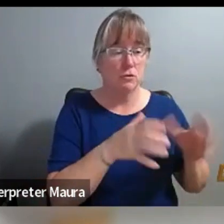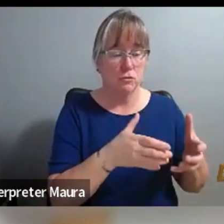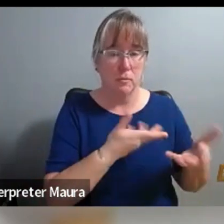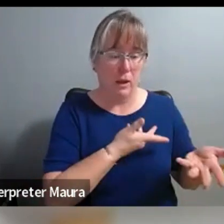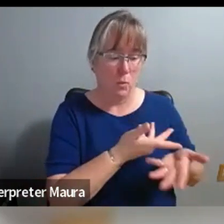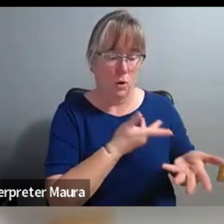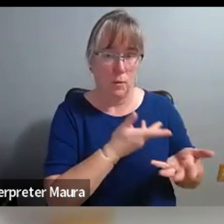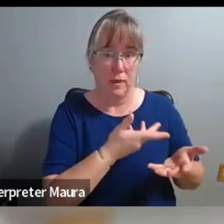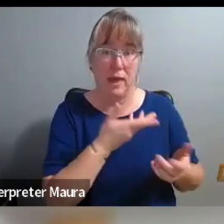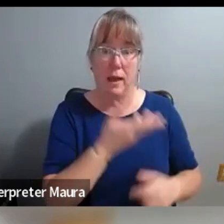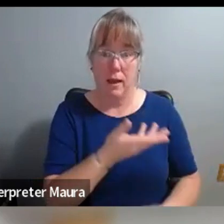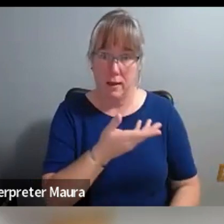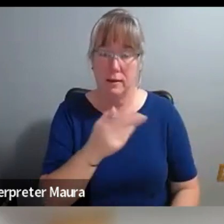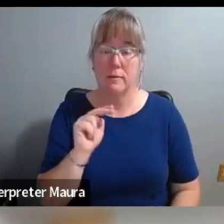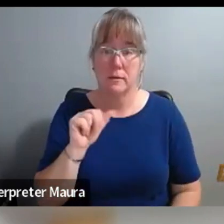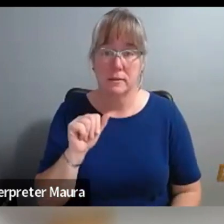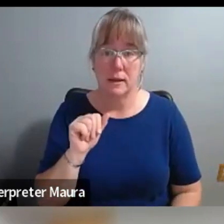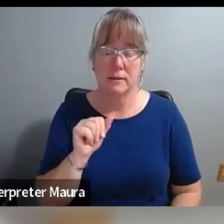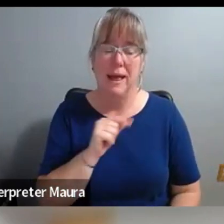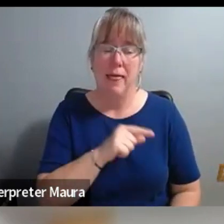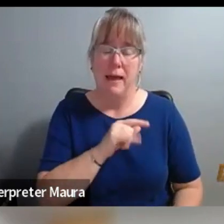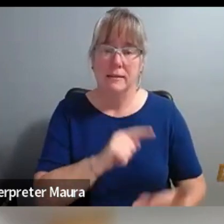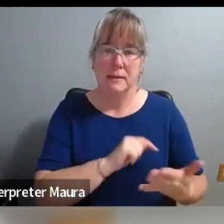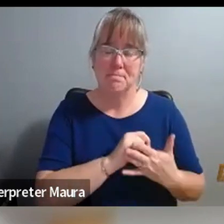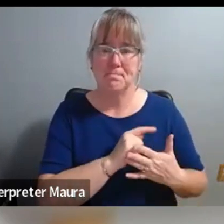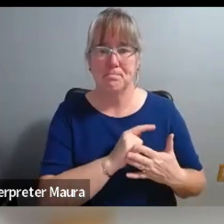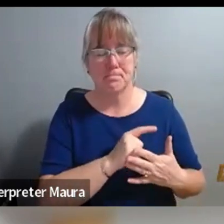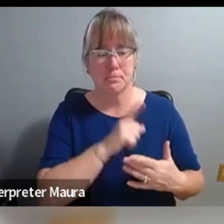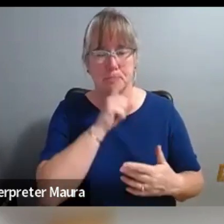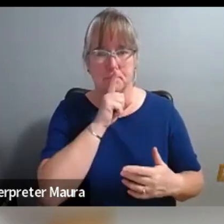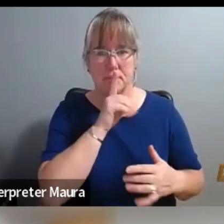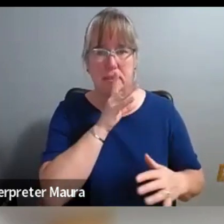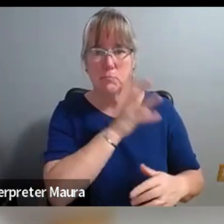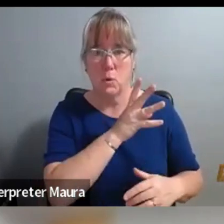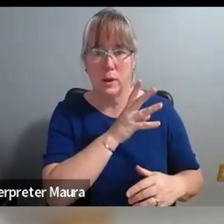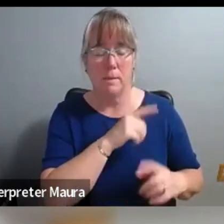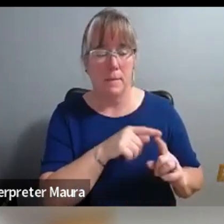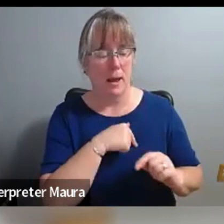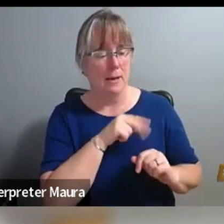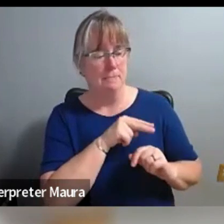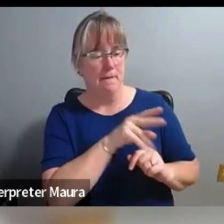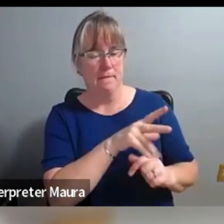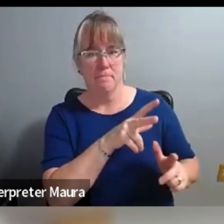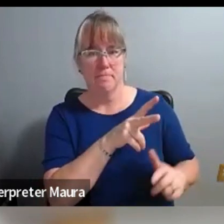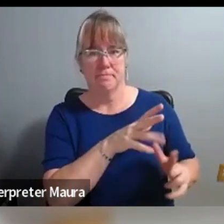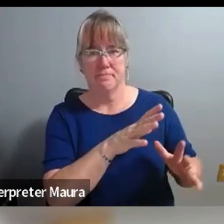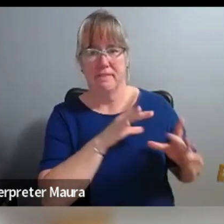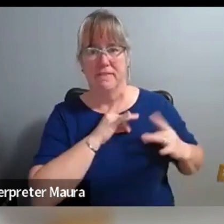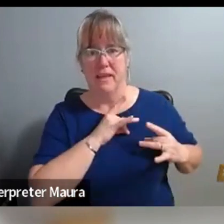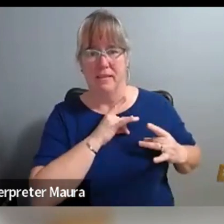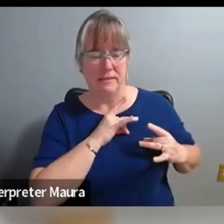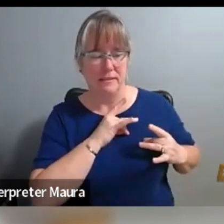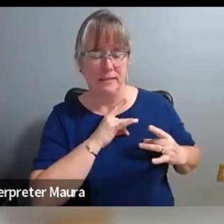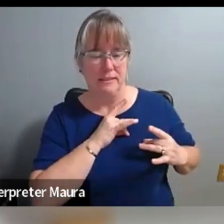to work with at the Nelson. And there were some kind of unspoken, what I interpreted to be and really felt in my spirit were